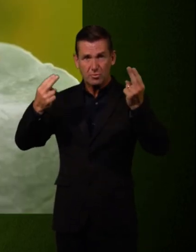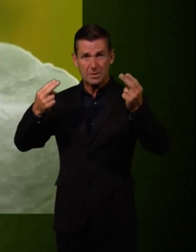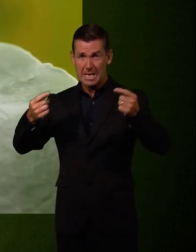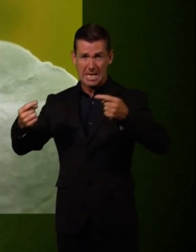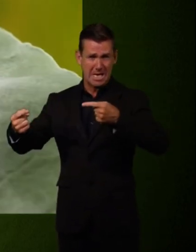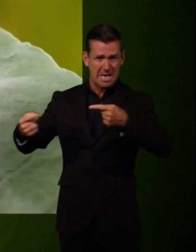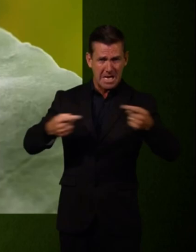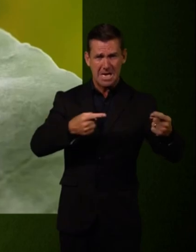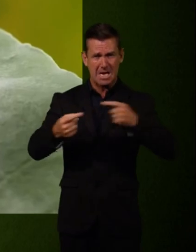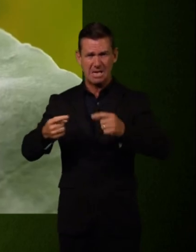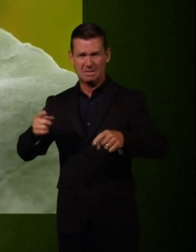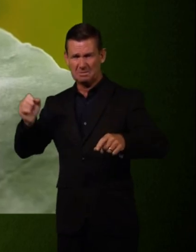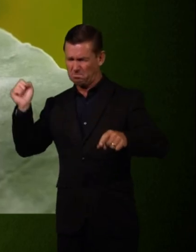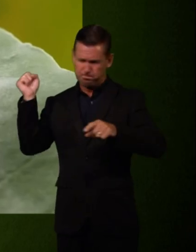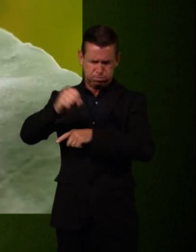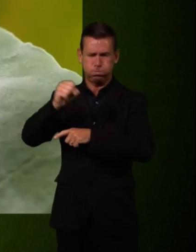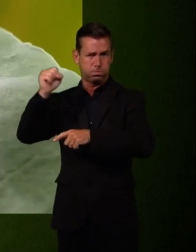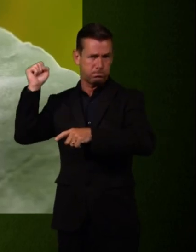some deadly blows.